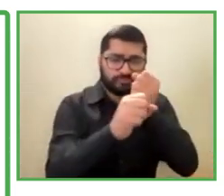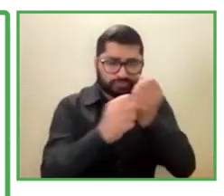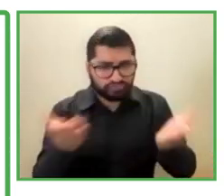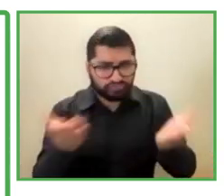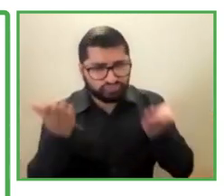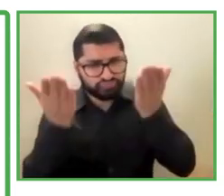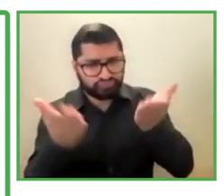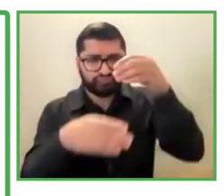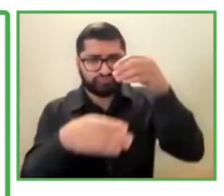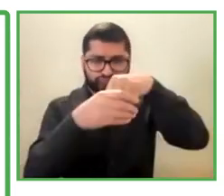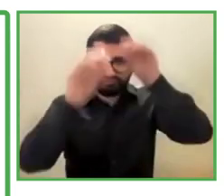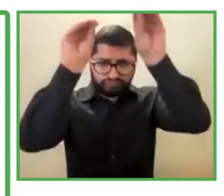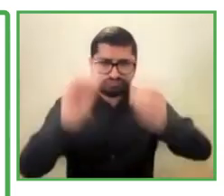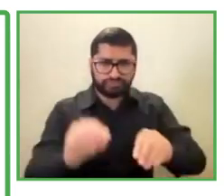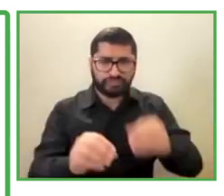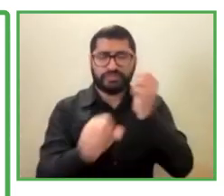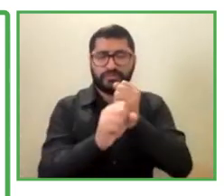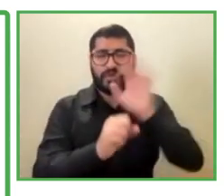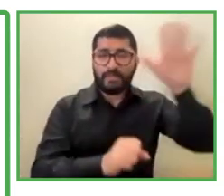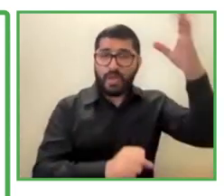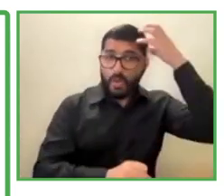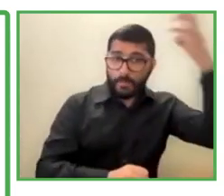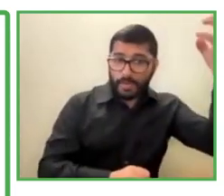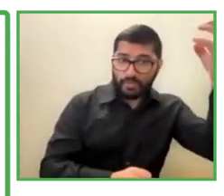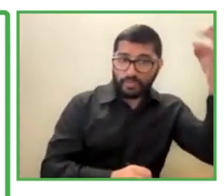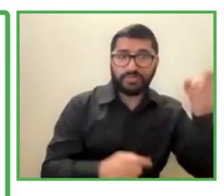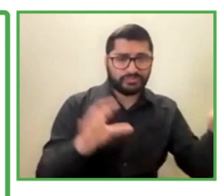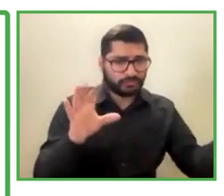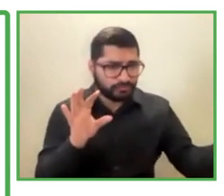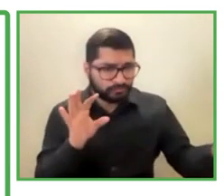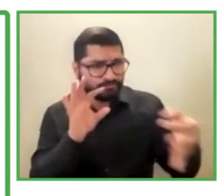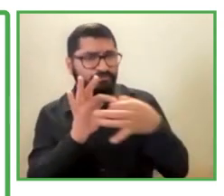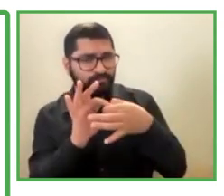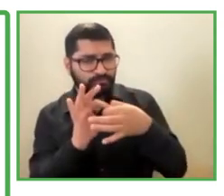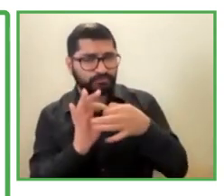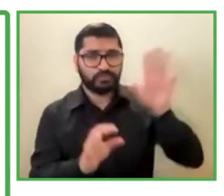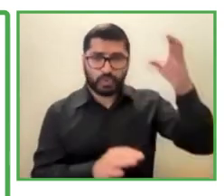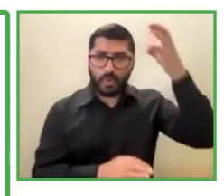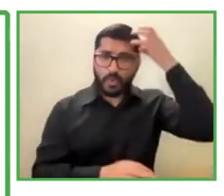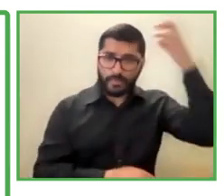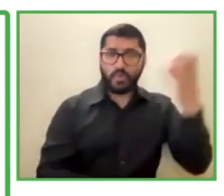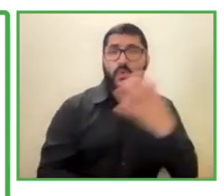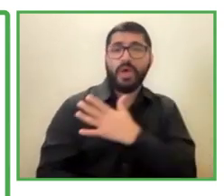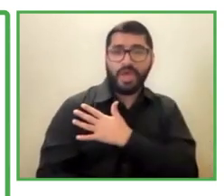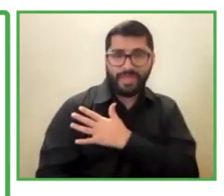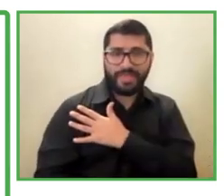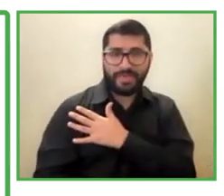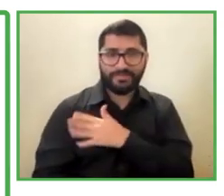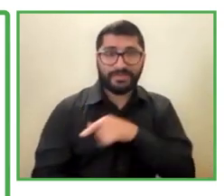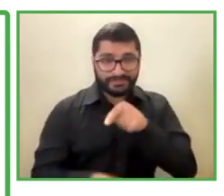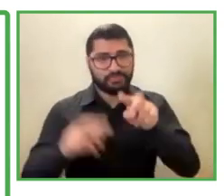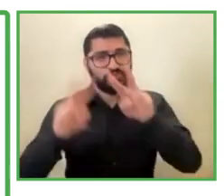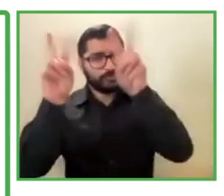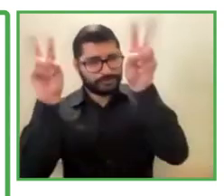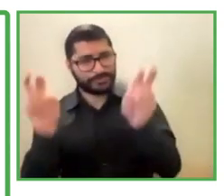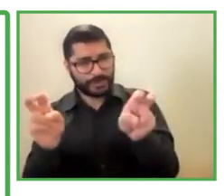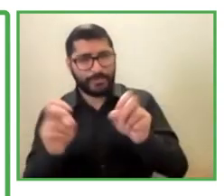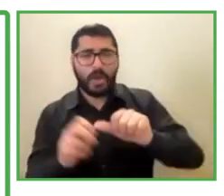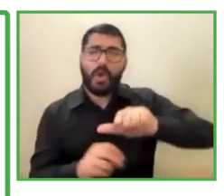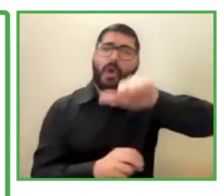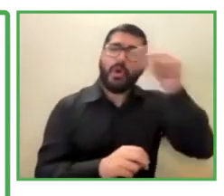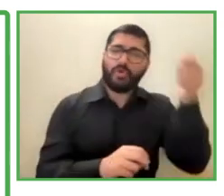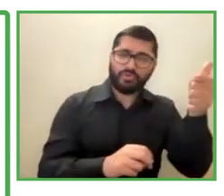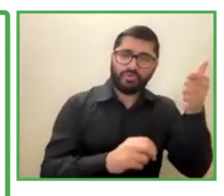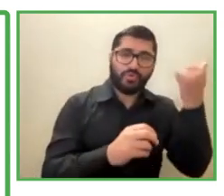So that is how you know, we do and the other innovation piece that you know, so which we are very excited to share with you, is